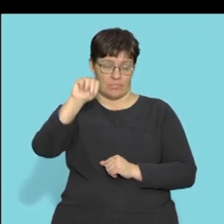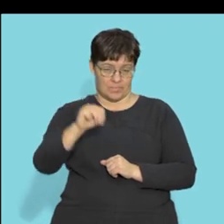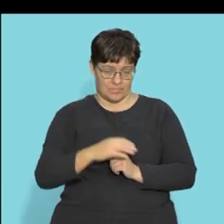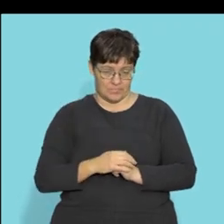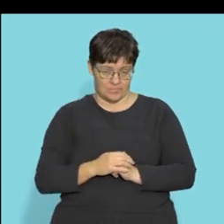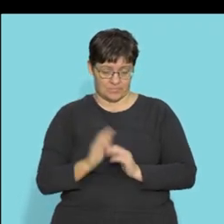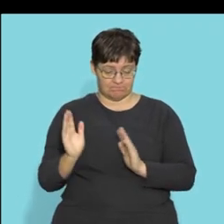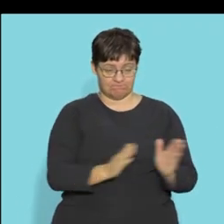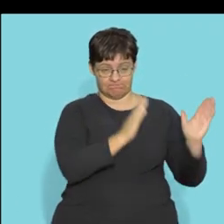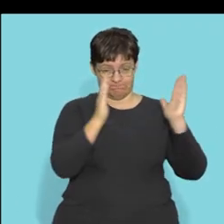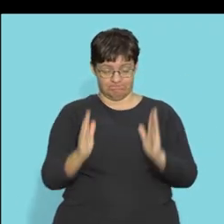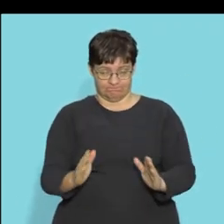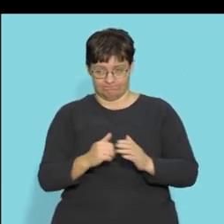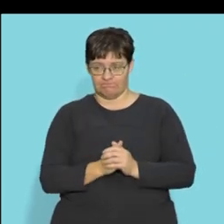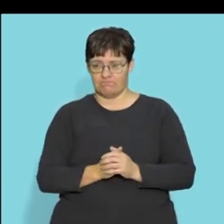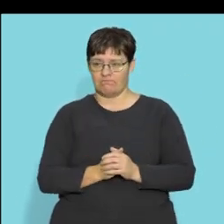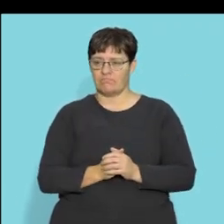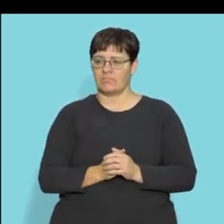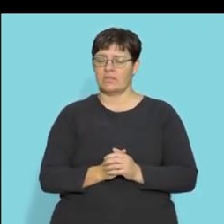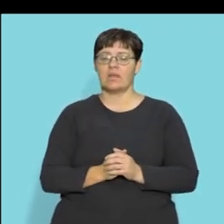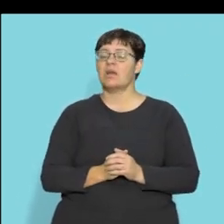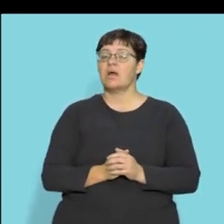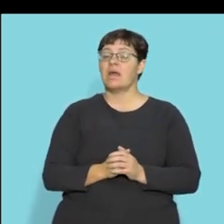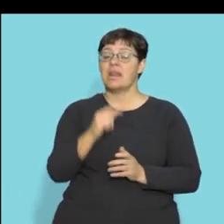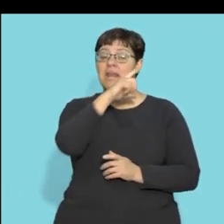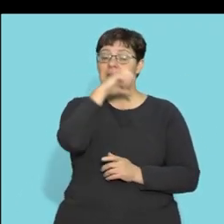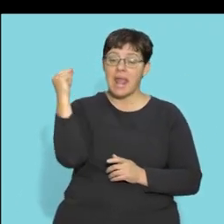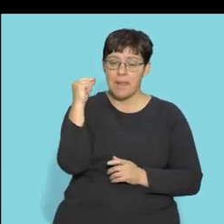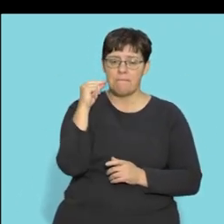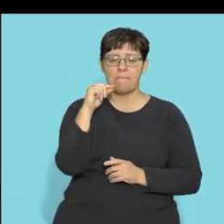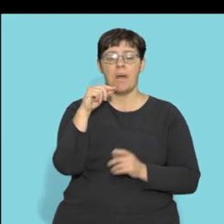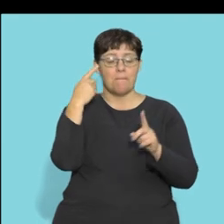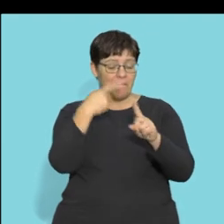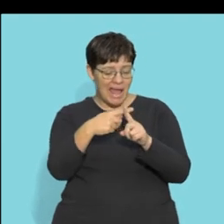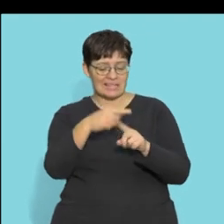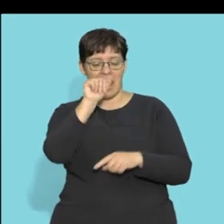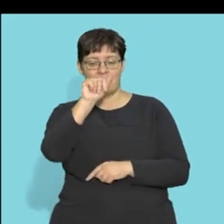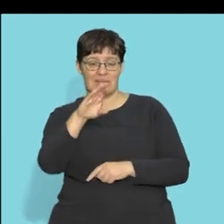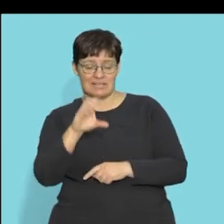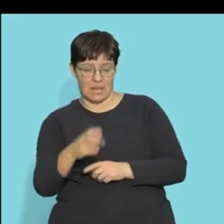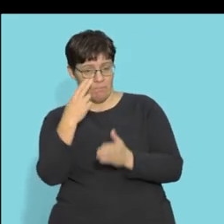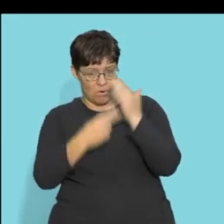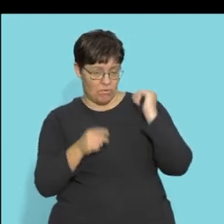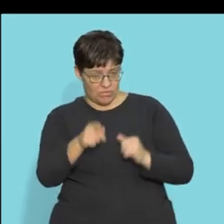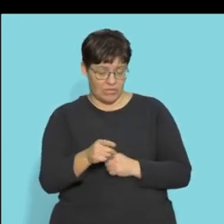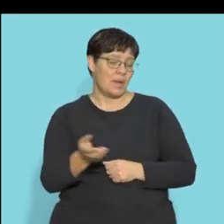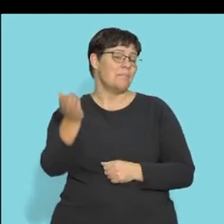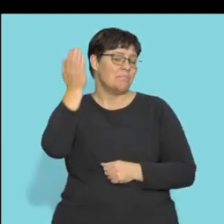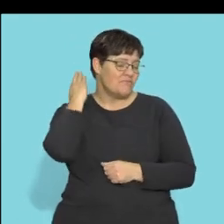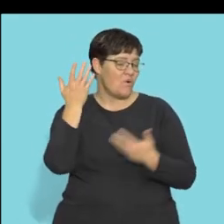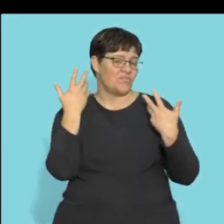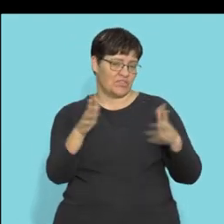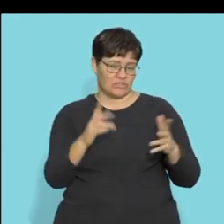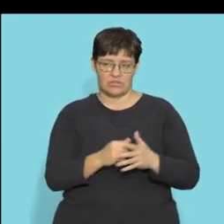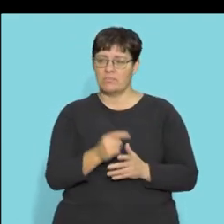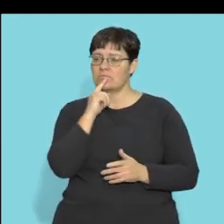next question write down the letter and the name of the part now people we had this question